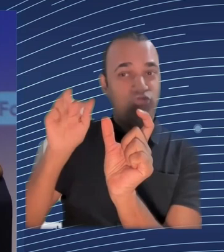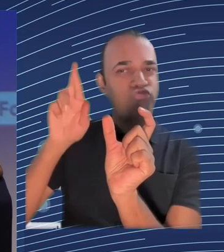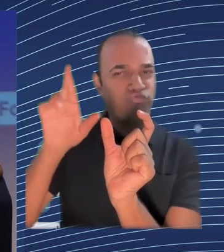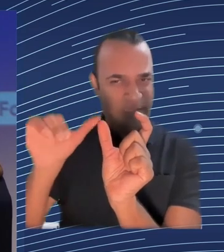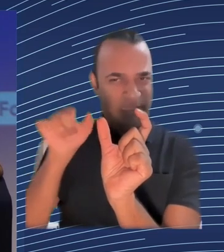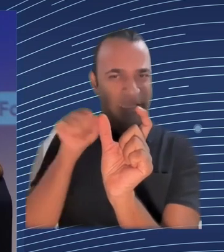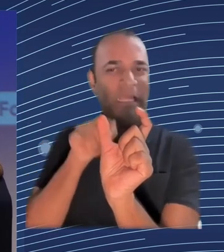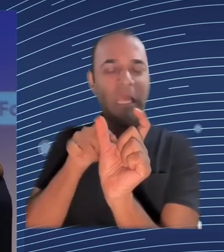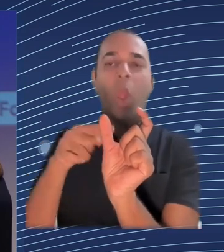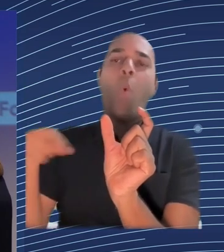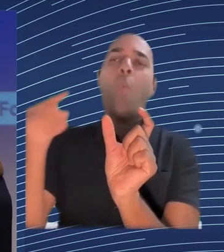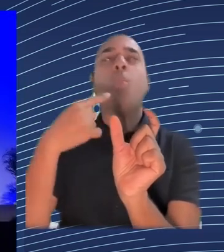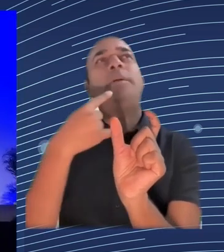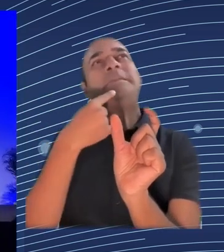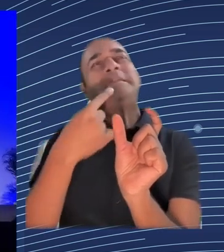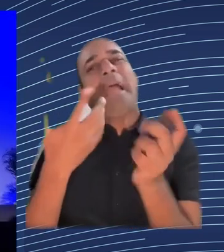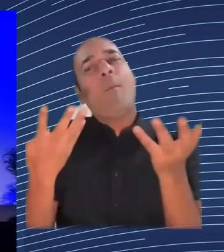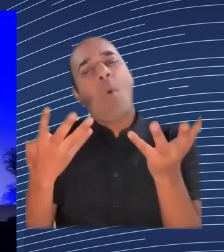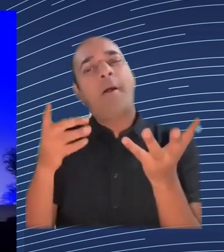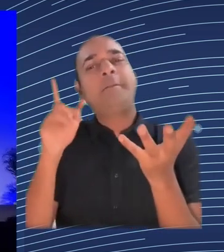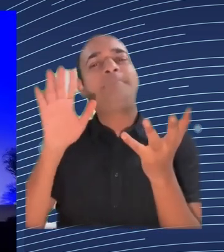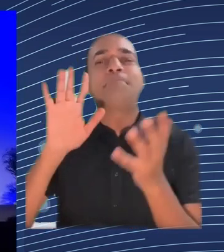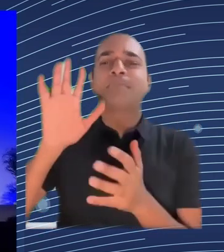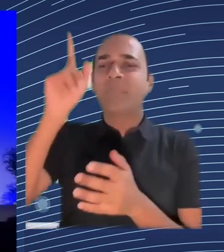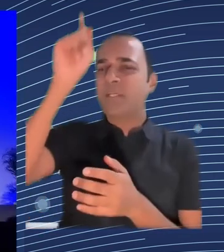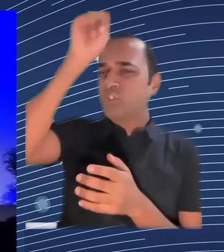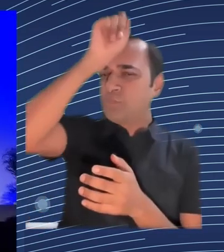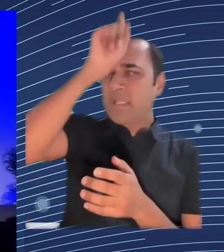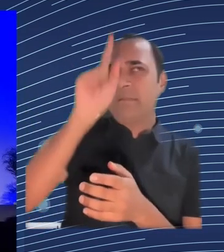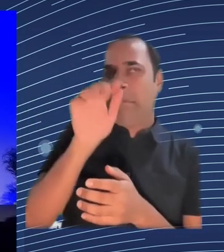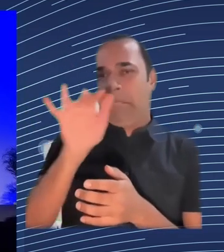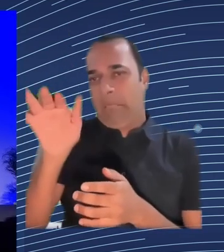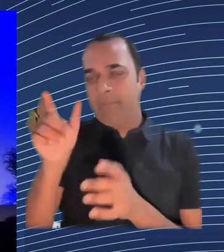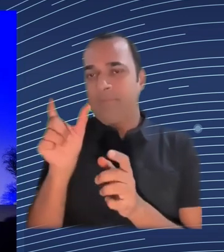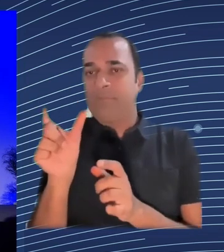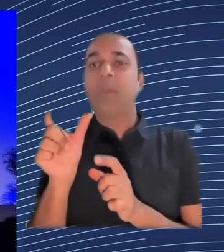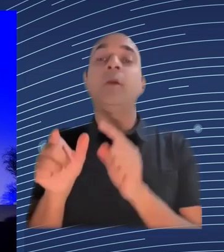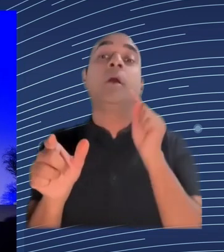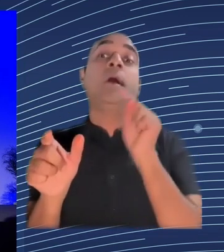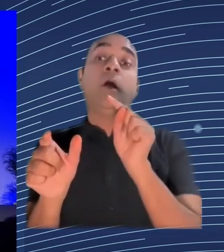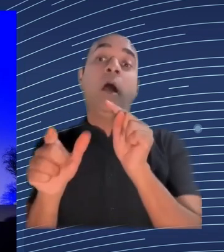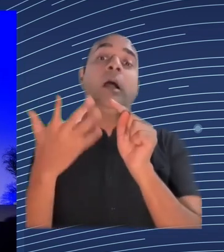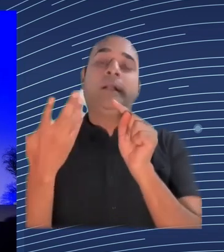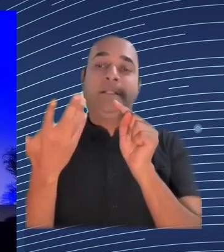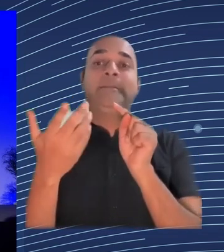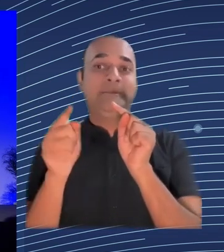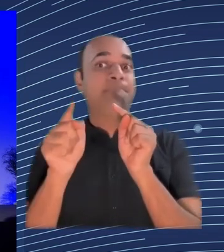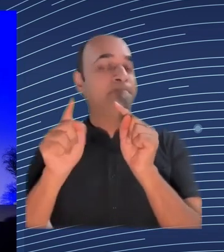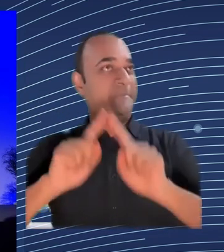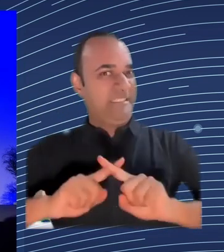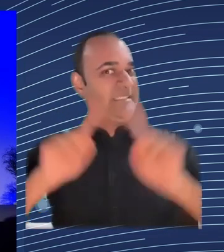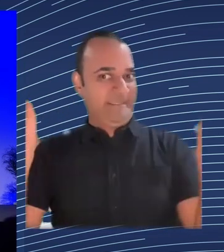representing a very different sector IT development consulting where you you probably employ more very highly qualified staff